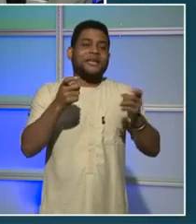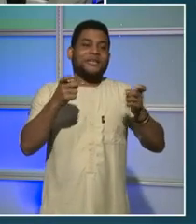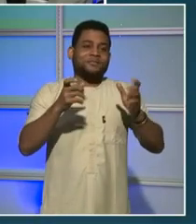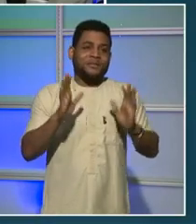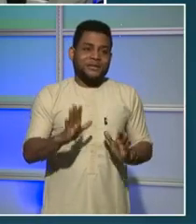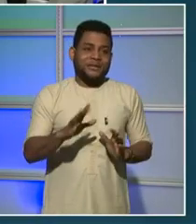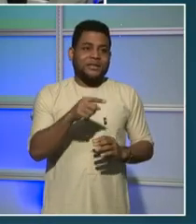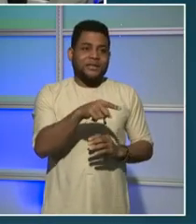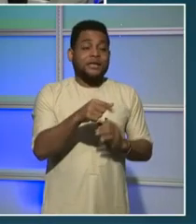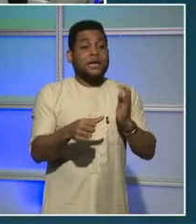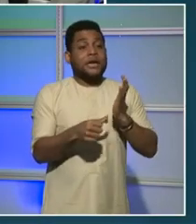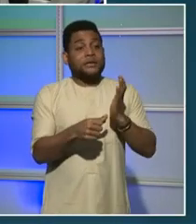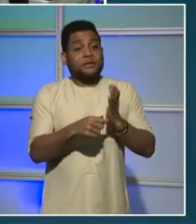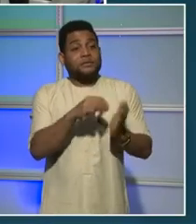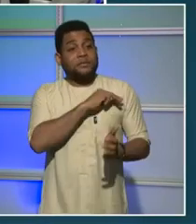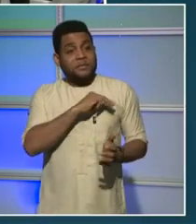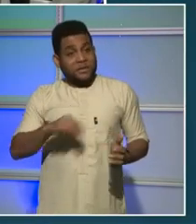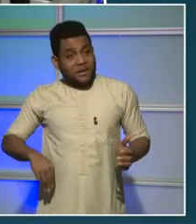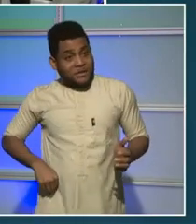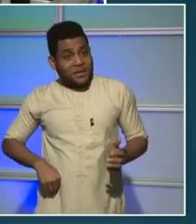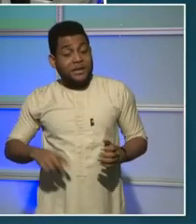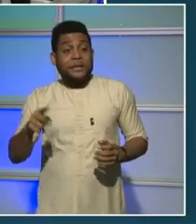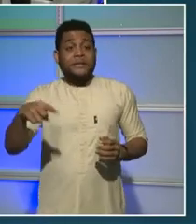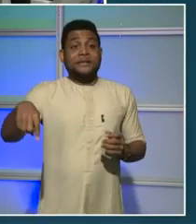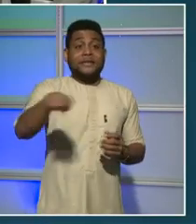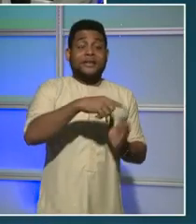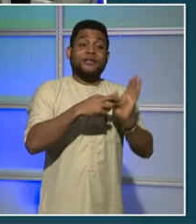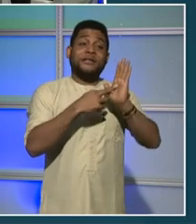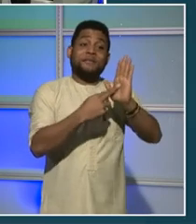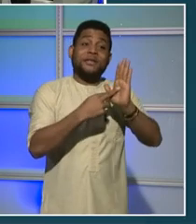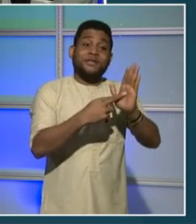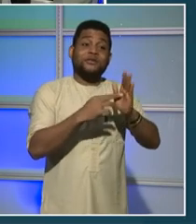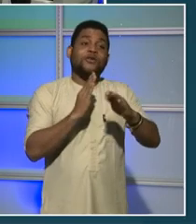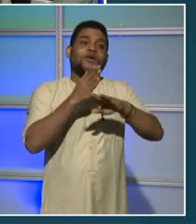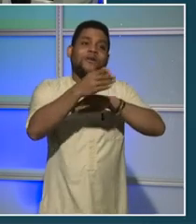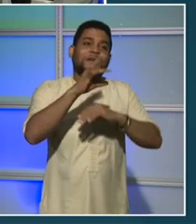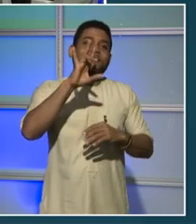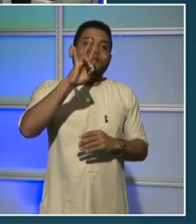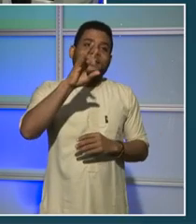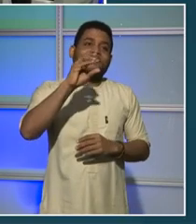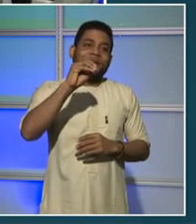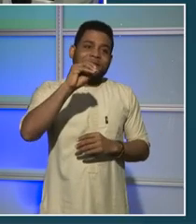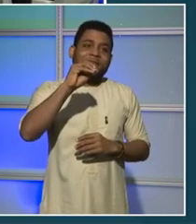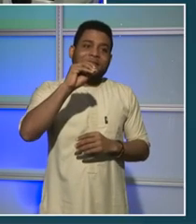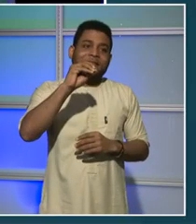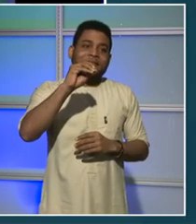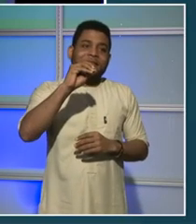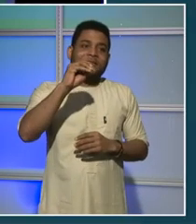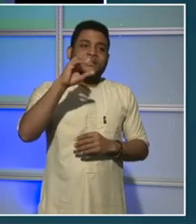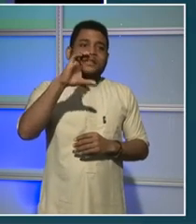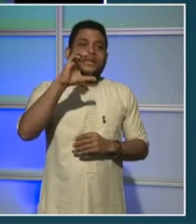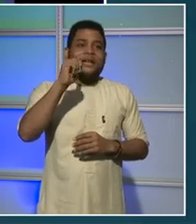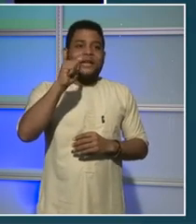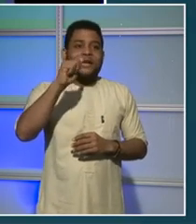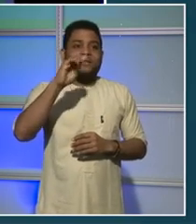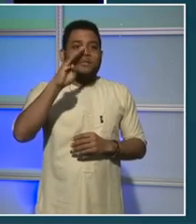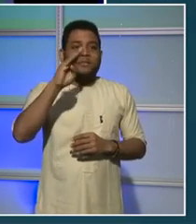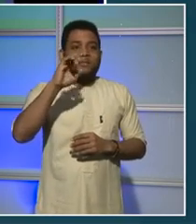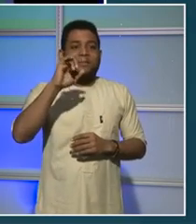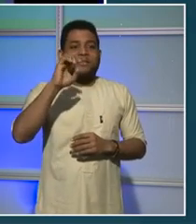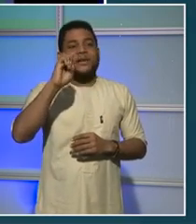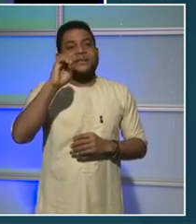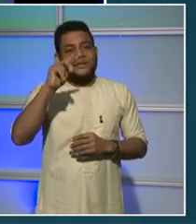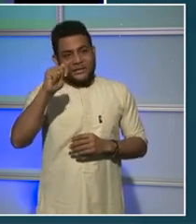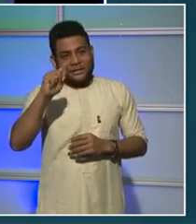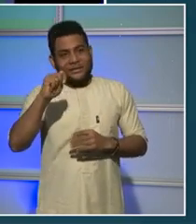over 70 cabinet members who run our agencies. They're professionals. They're experts at what they do and